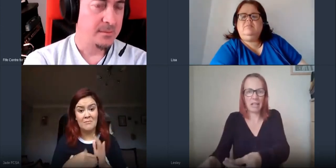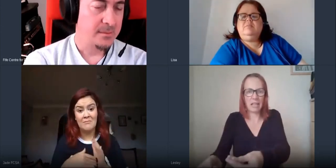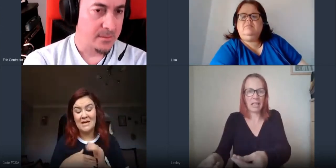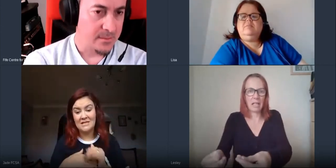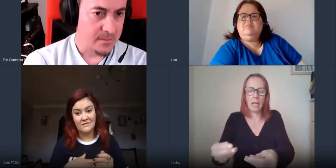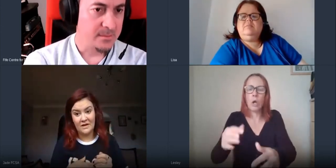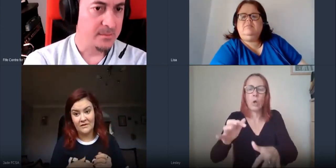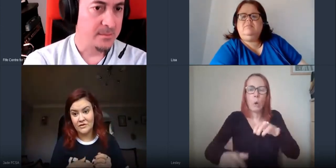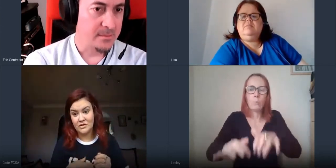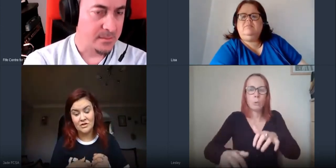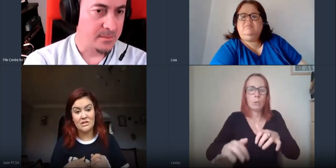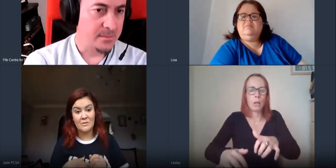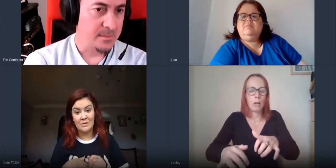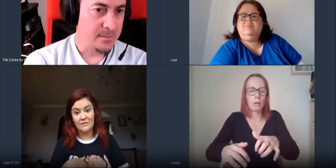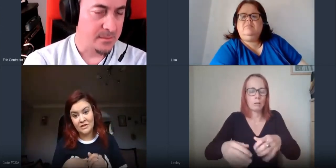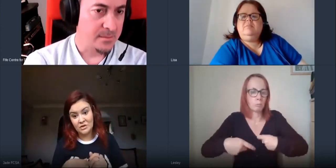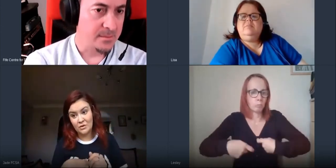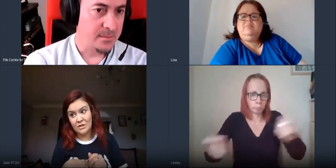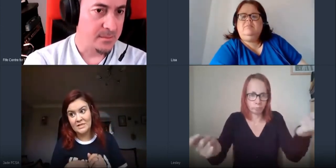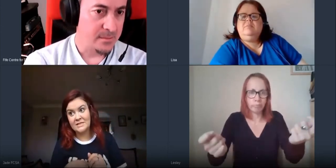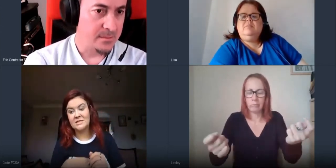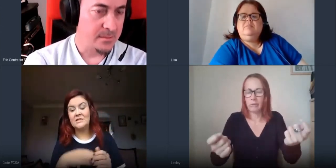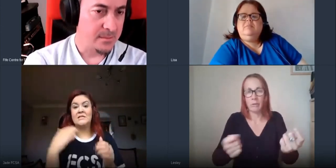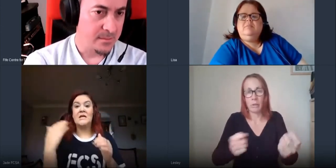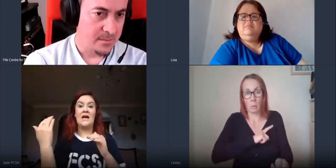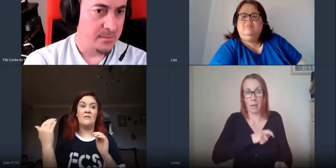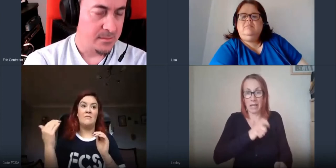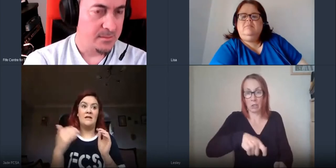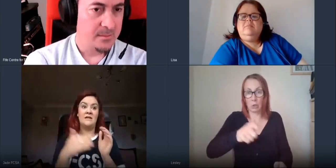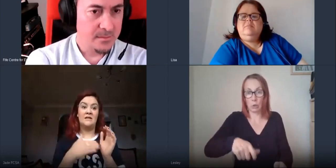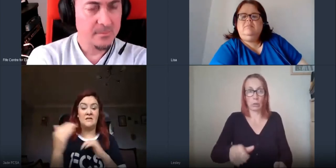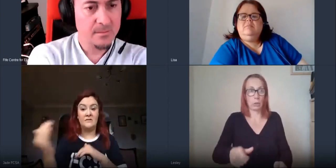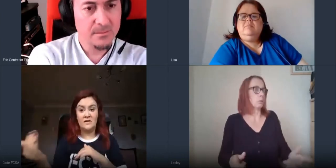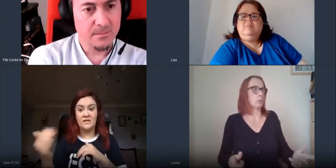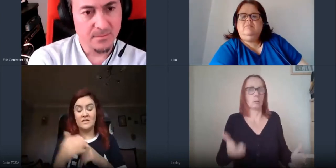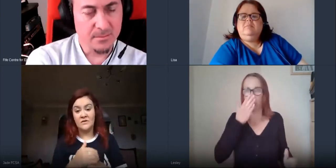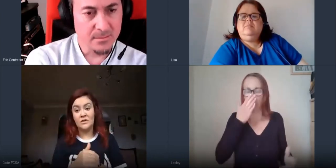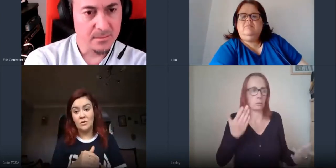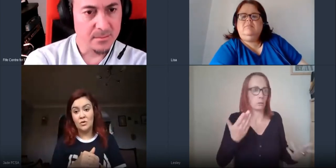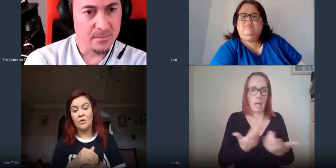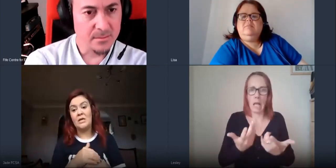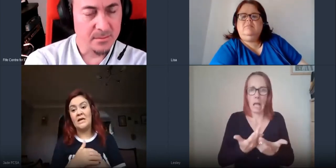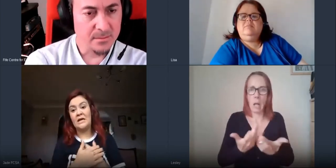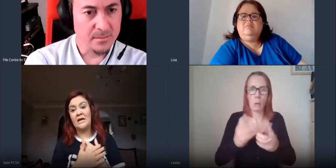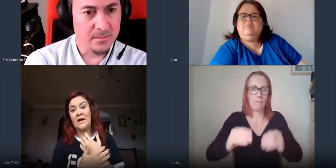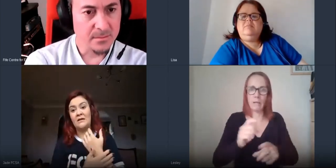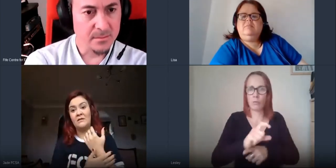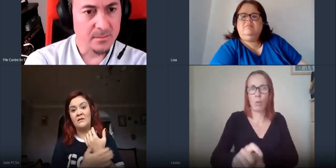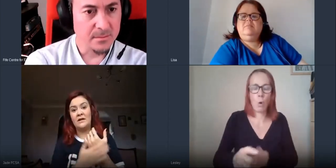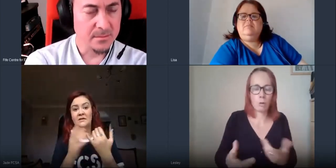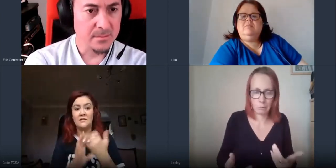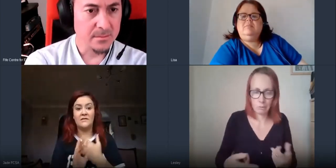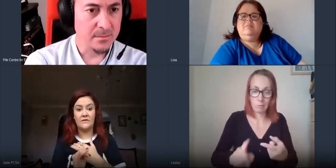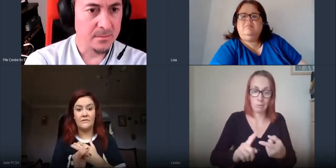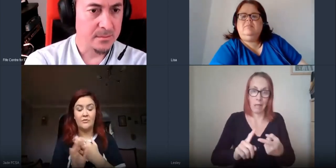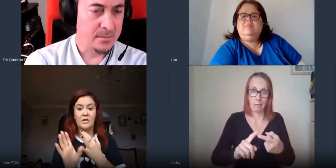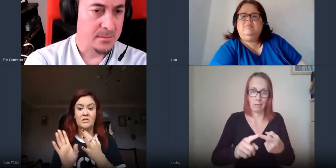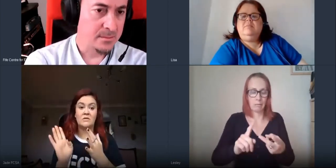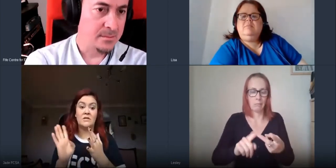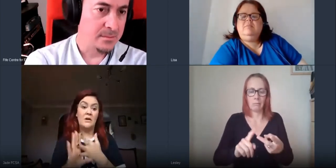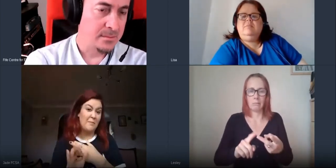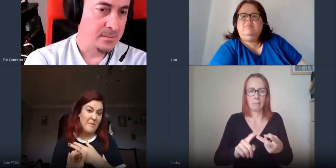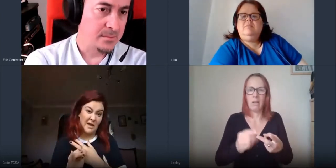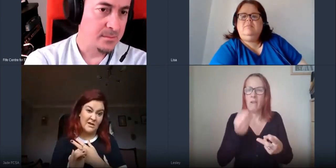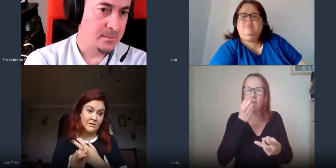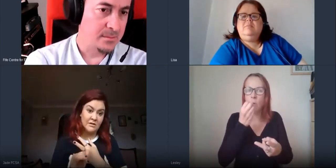a massive thing for students to be able to finish their courses and and then the stuff that they did for the local community and like delivering food parcels